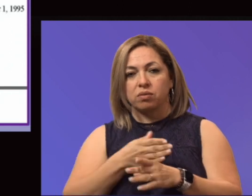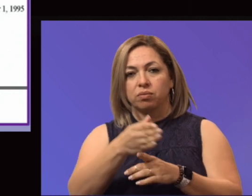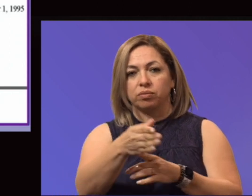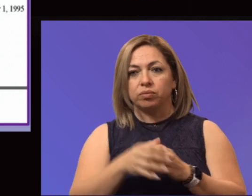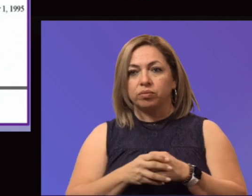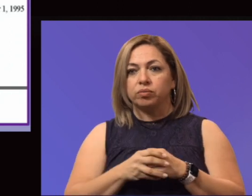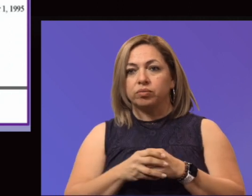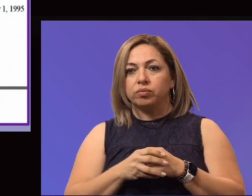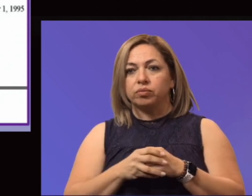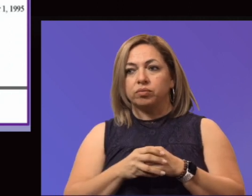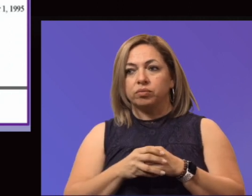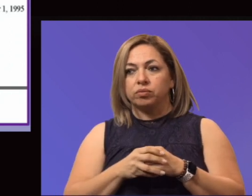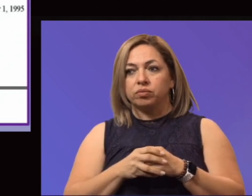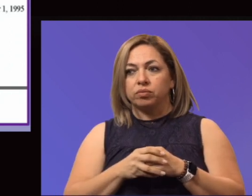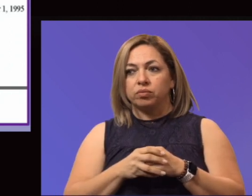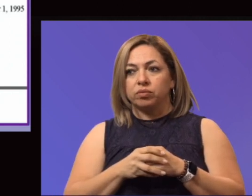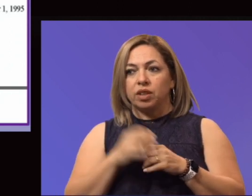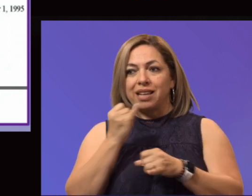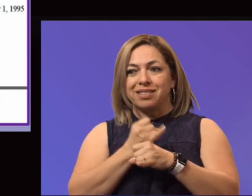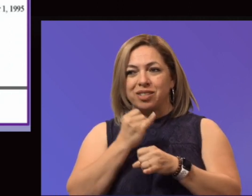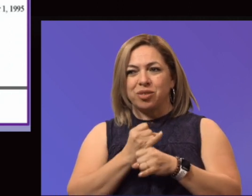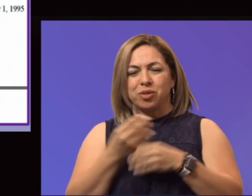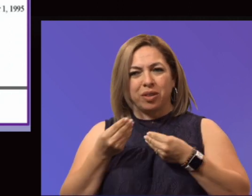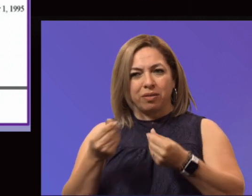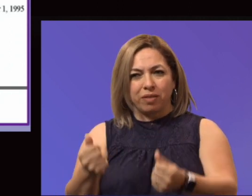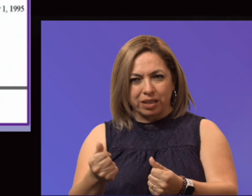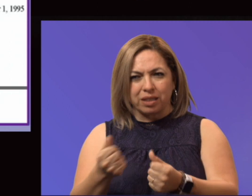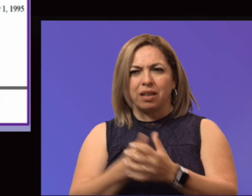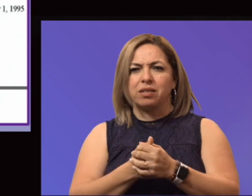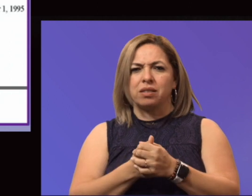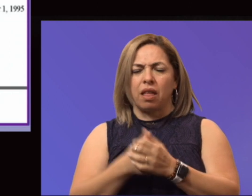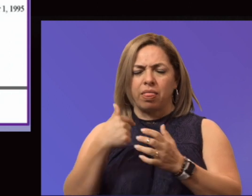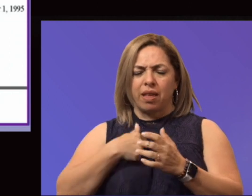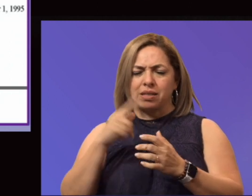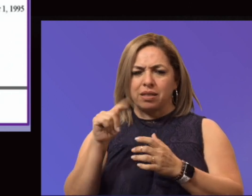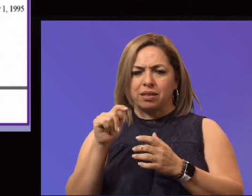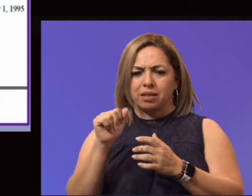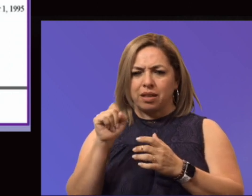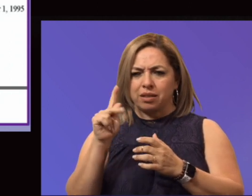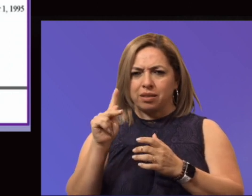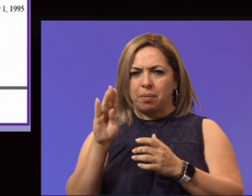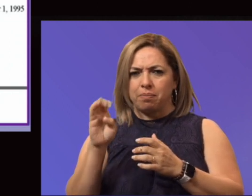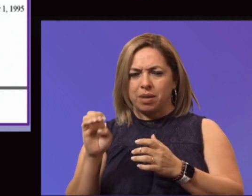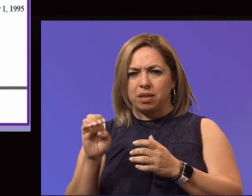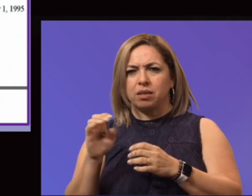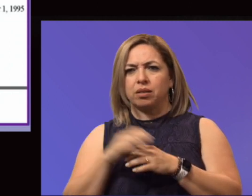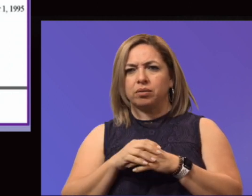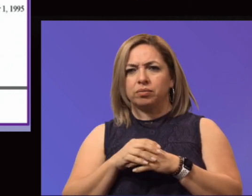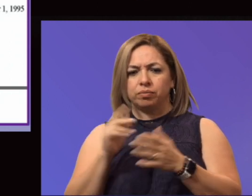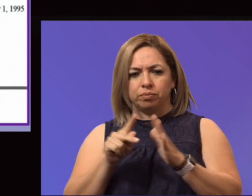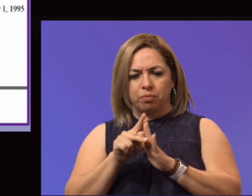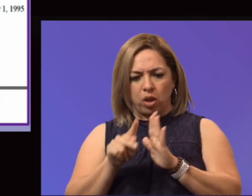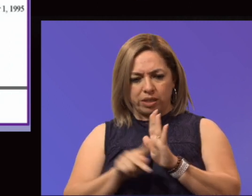Institutional effectiveness. Dr. Pendley has led this. This is our TASB policy conversion. Every month those of you